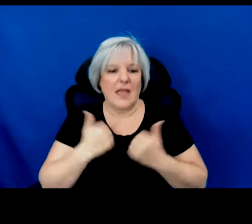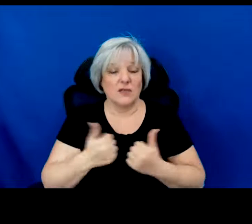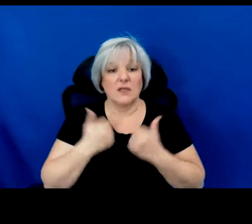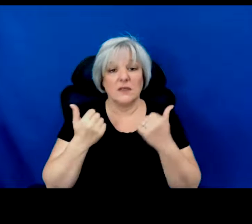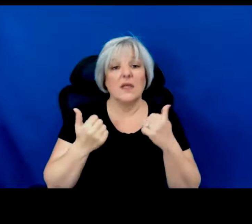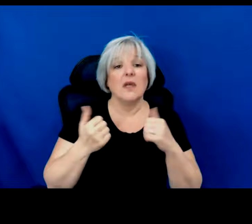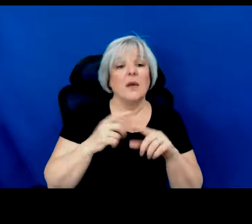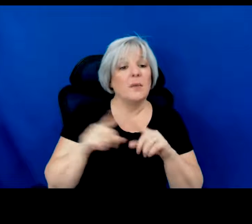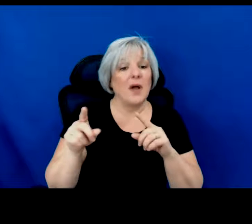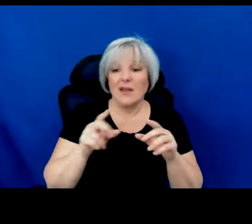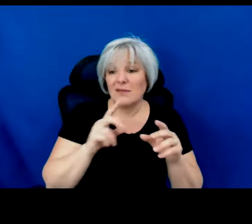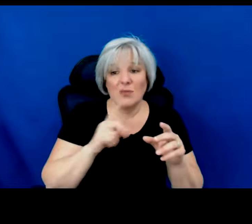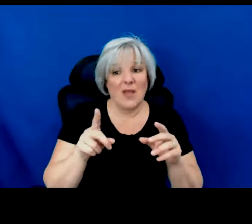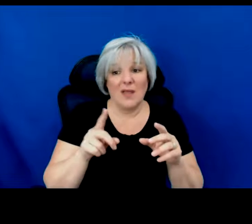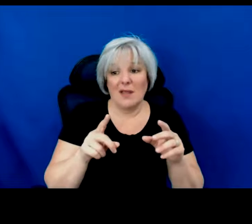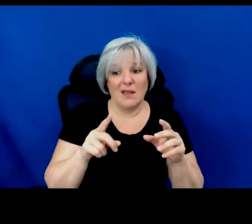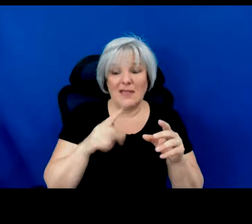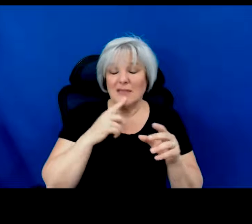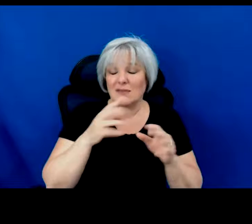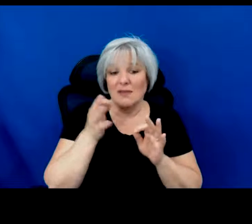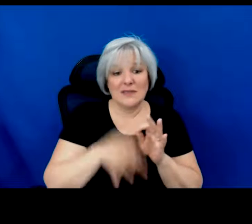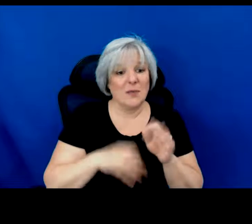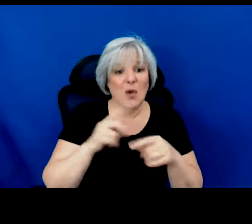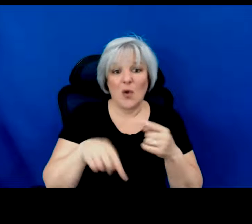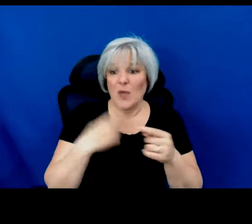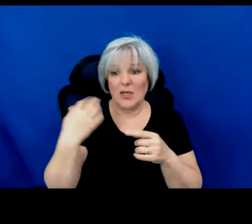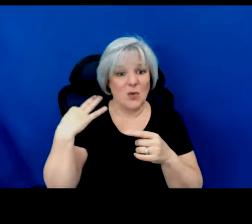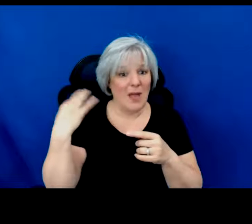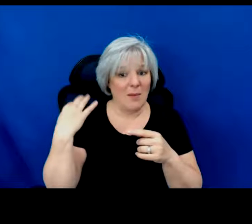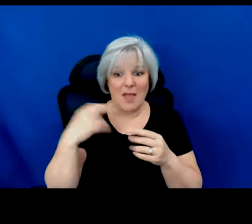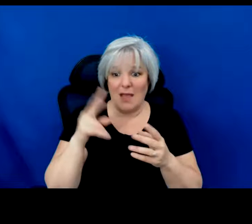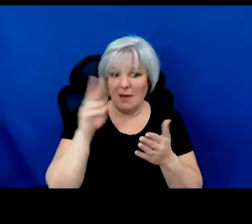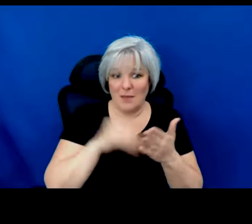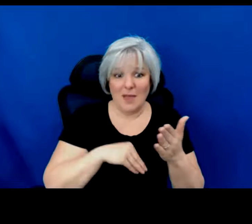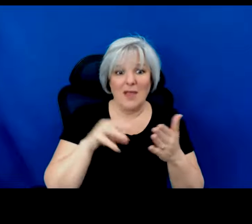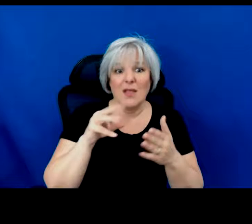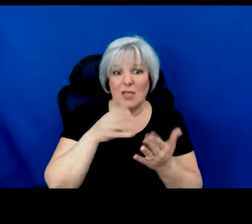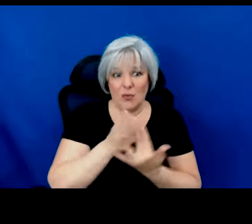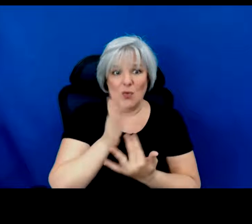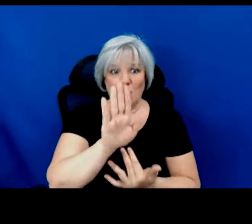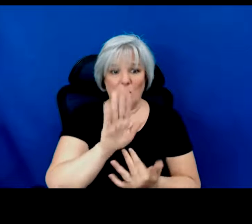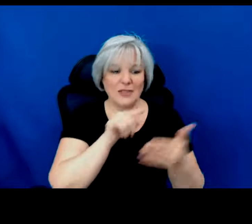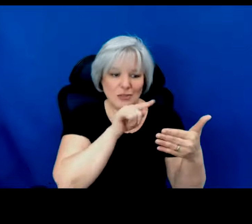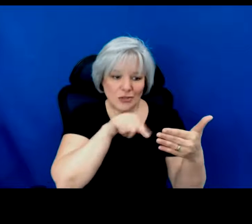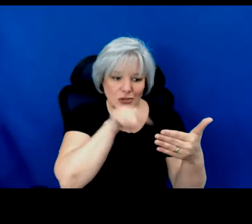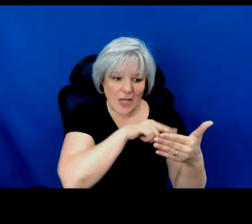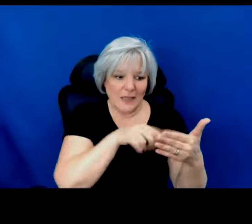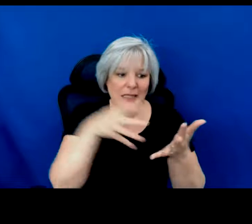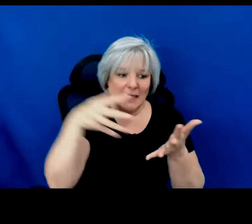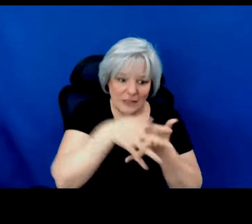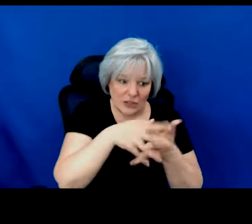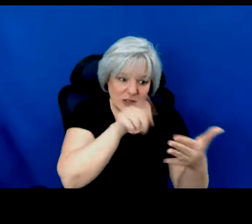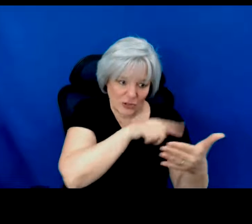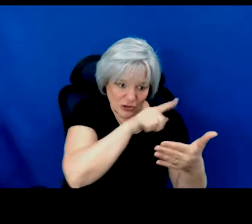basically all you do in making your application to Mid-Atlantic is you check that box that says they're Indigenous. They